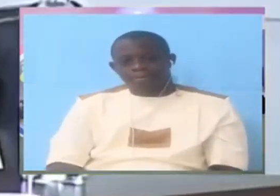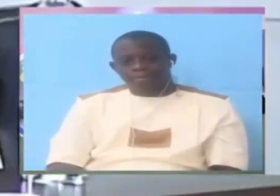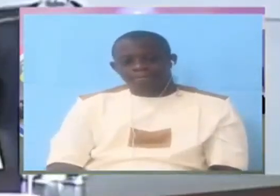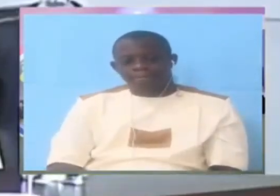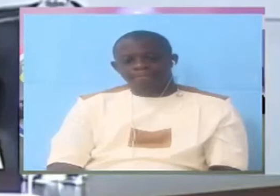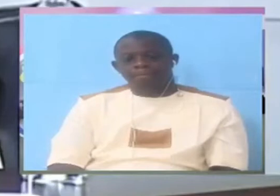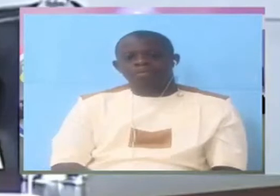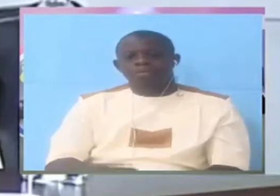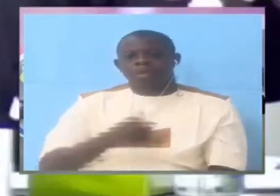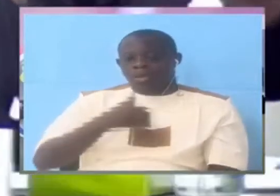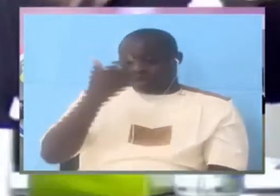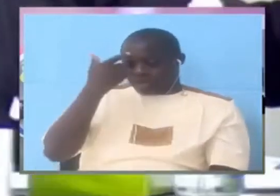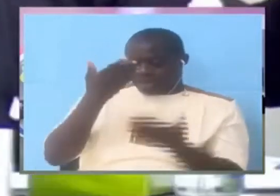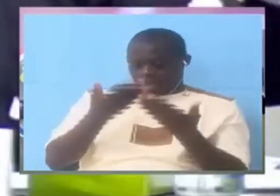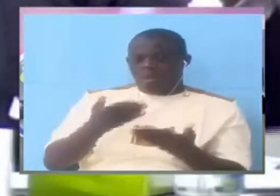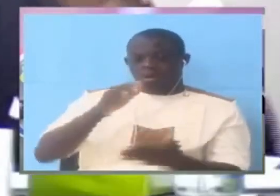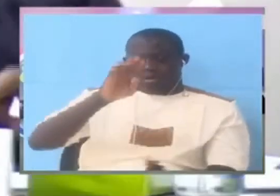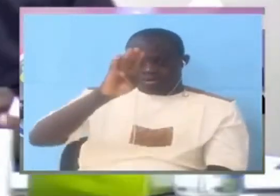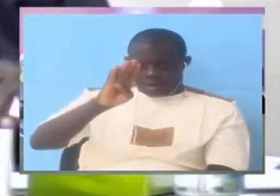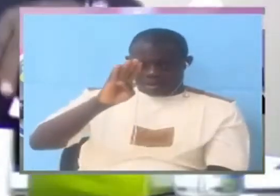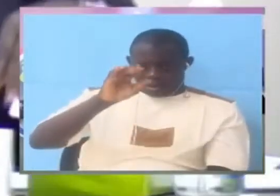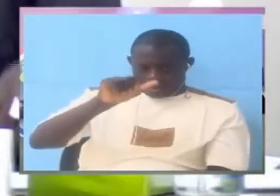Let's assume that Batchi Samba Jalo did that.